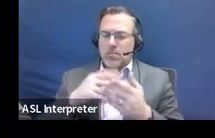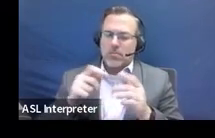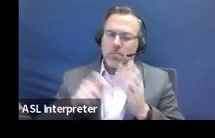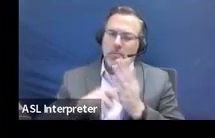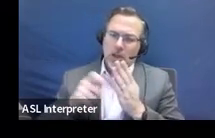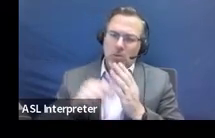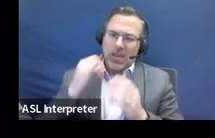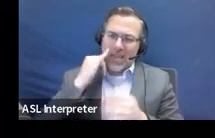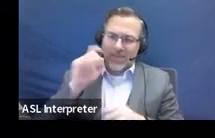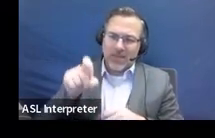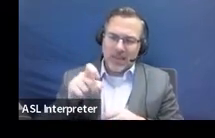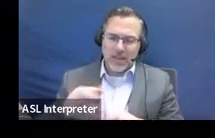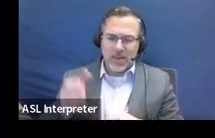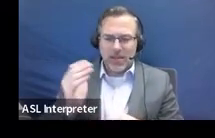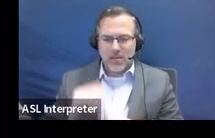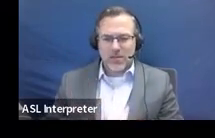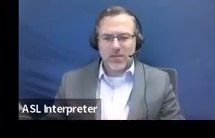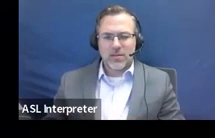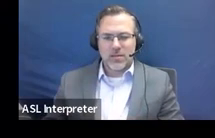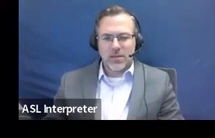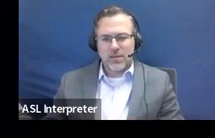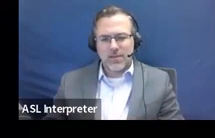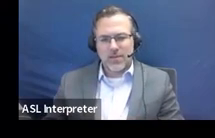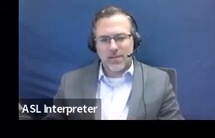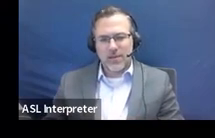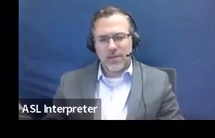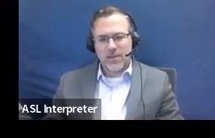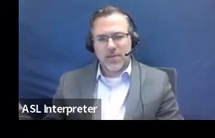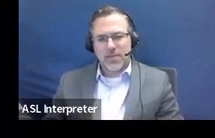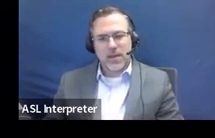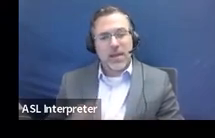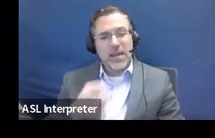Clarify that it says performance, achievement, or both.